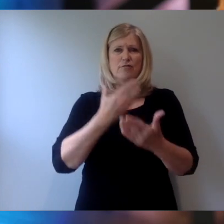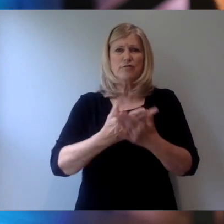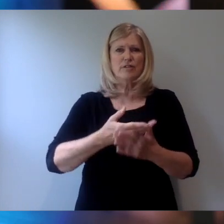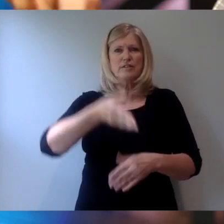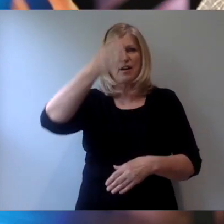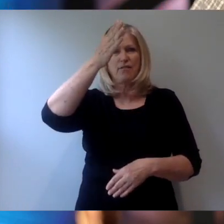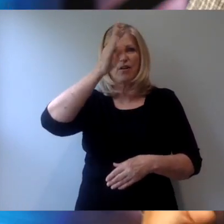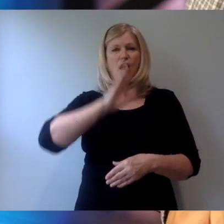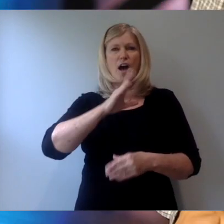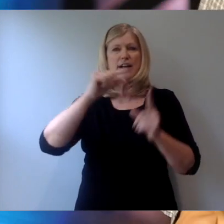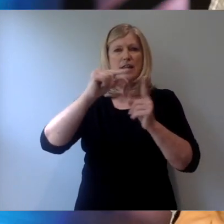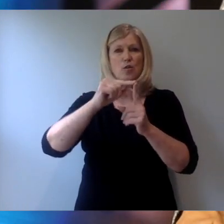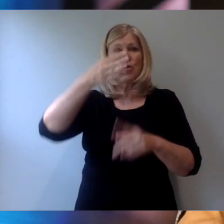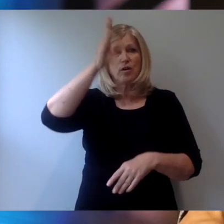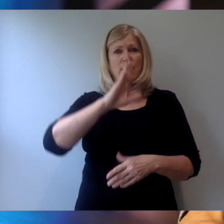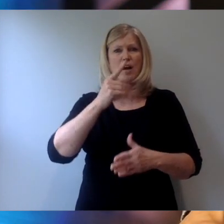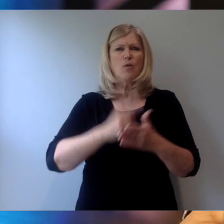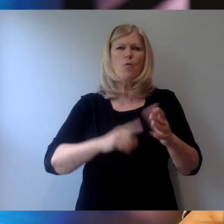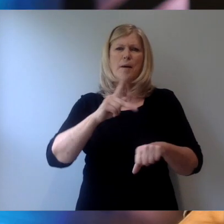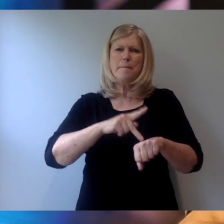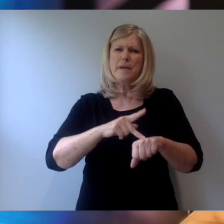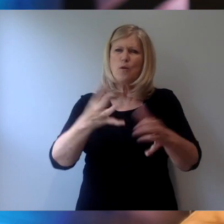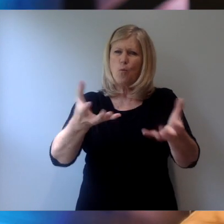Word of God. What does he want to accomplish?